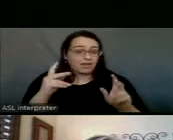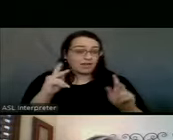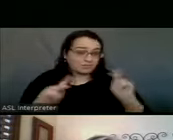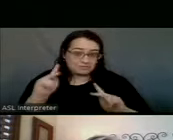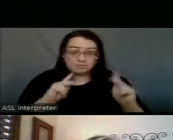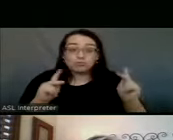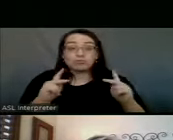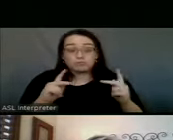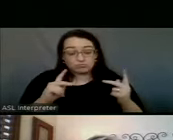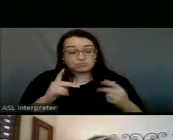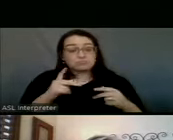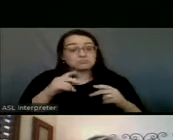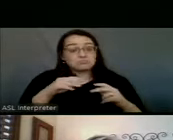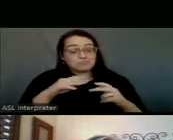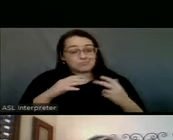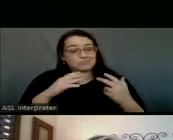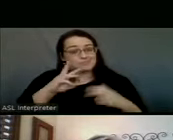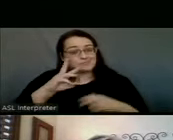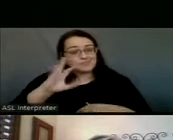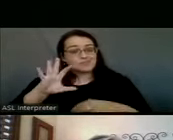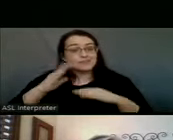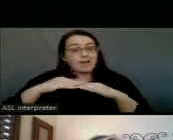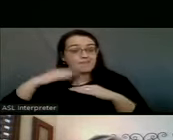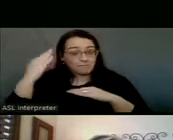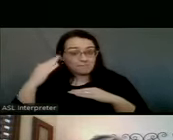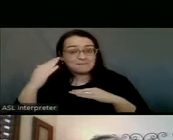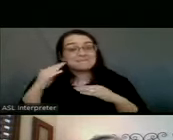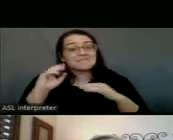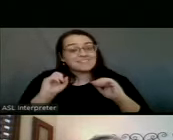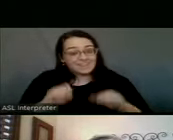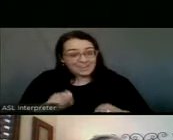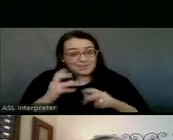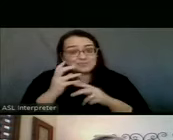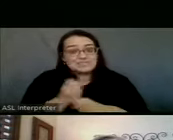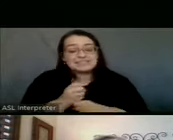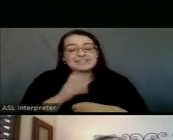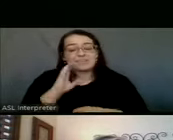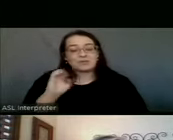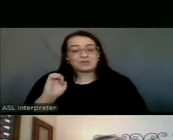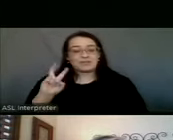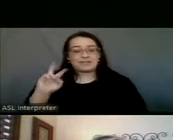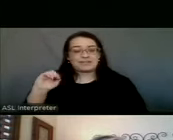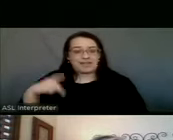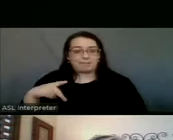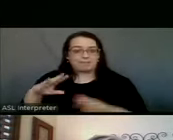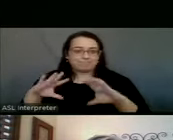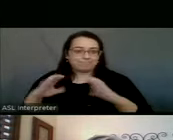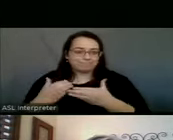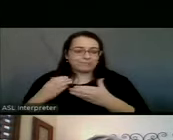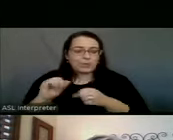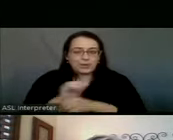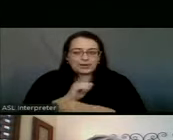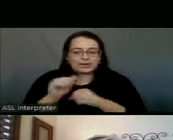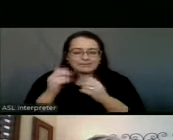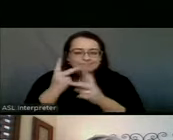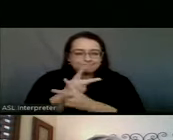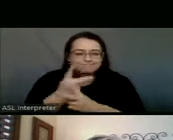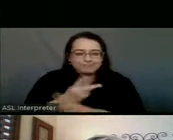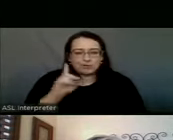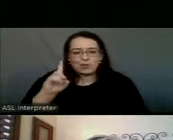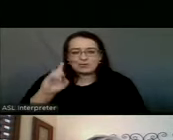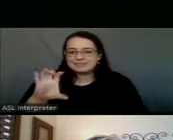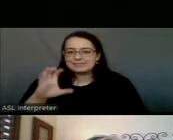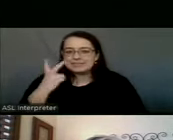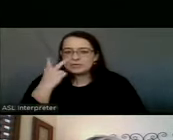folks that do qualify. And so, um, I know that the EVAP committee is working on that definition of what 1C